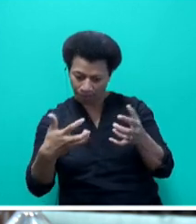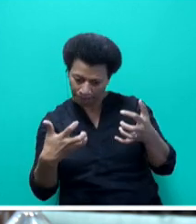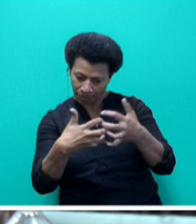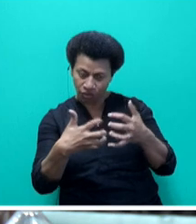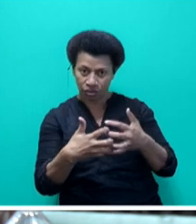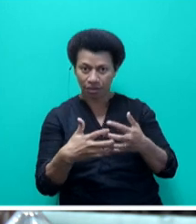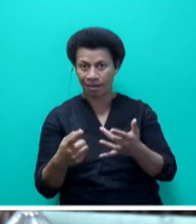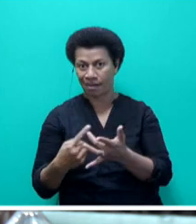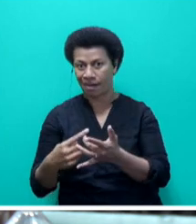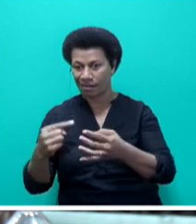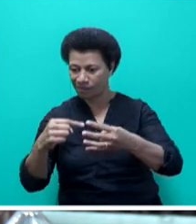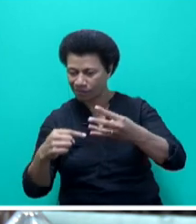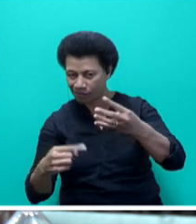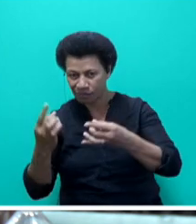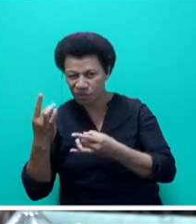details that may be applicable.